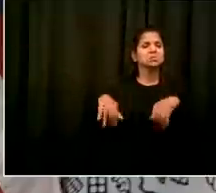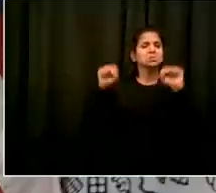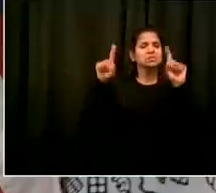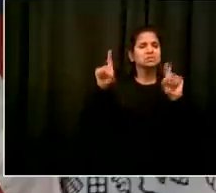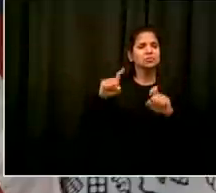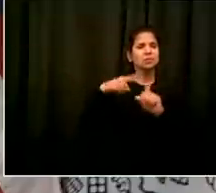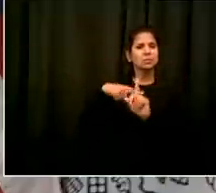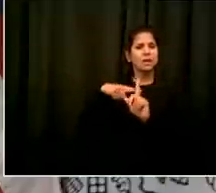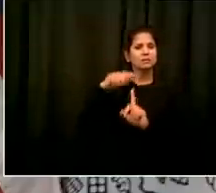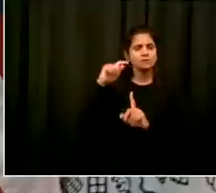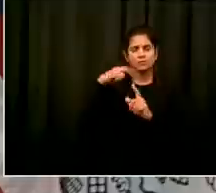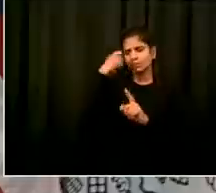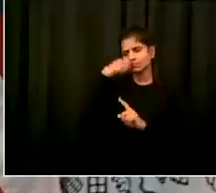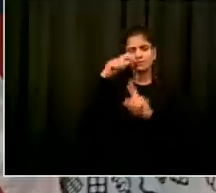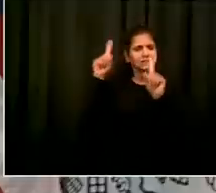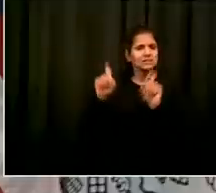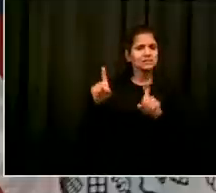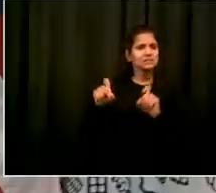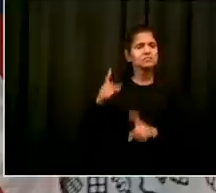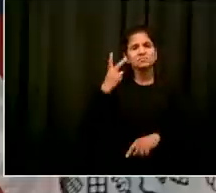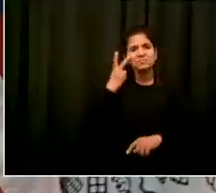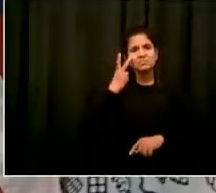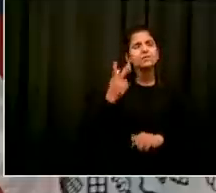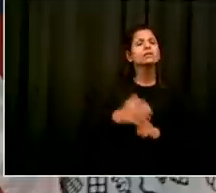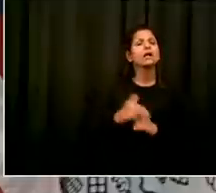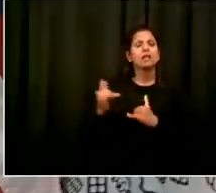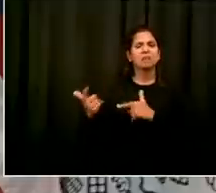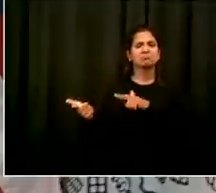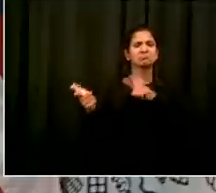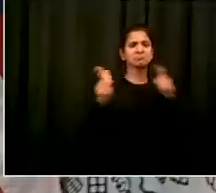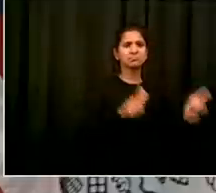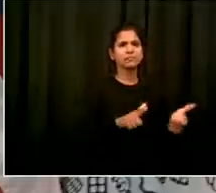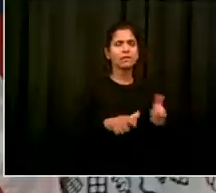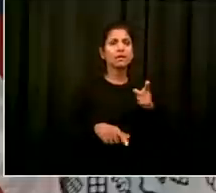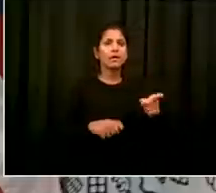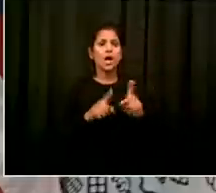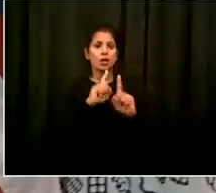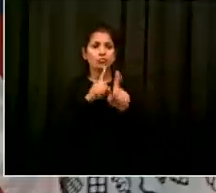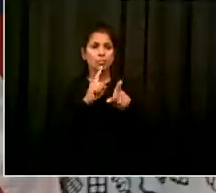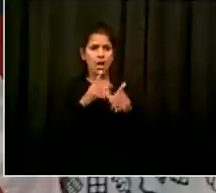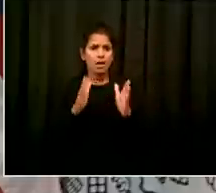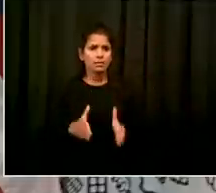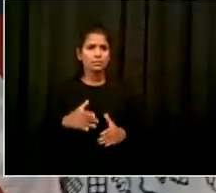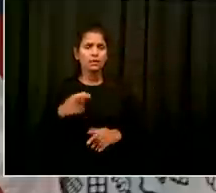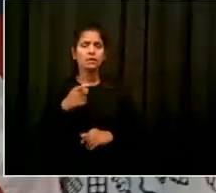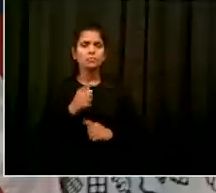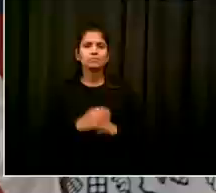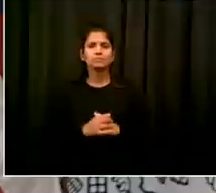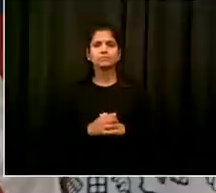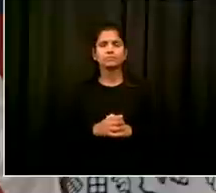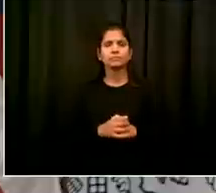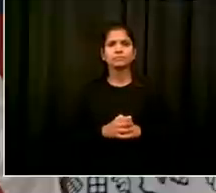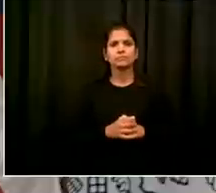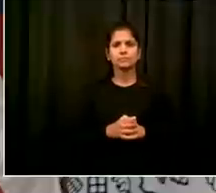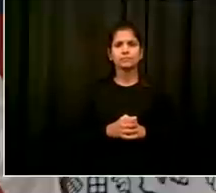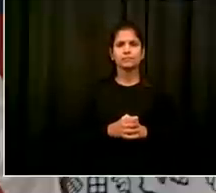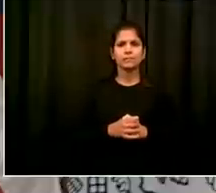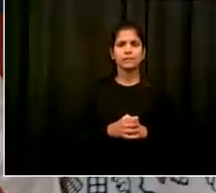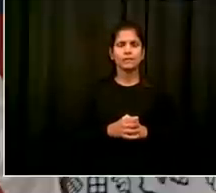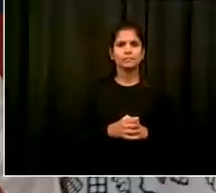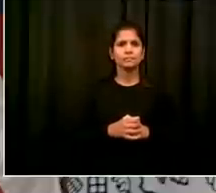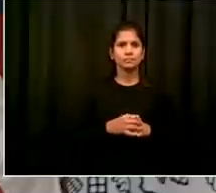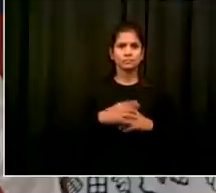assistant principal so he's really familiar with the specifics of how we need to approach things but what we're working on right now